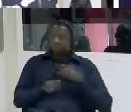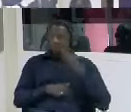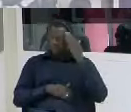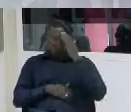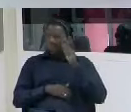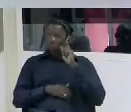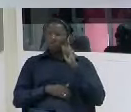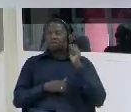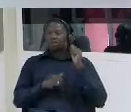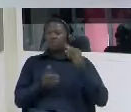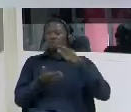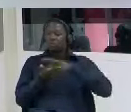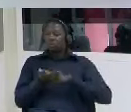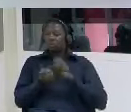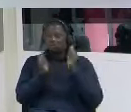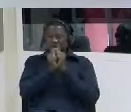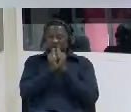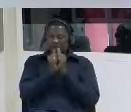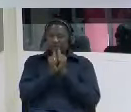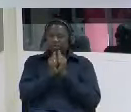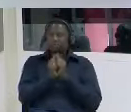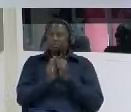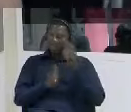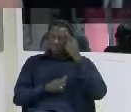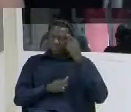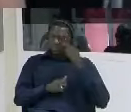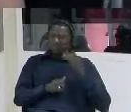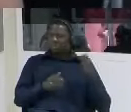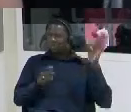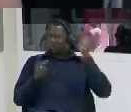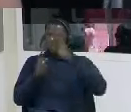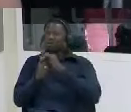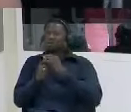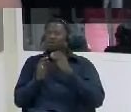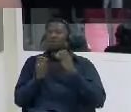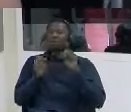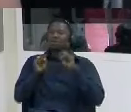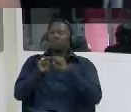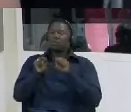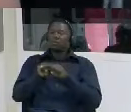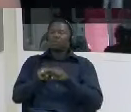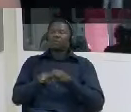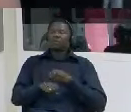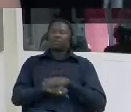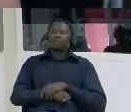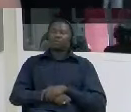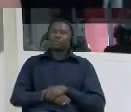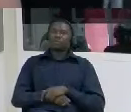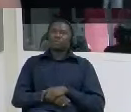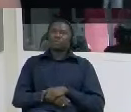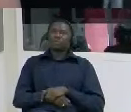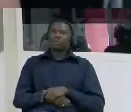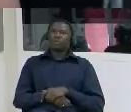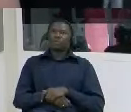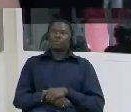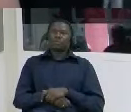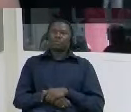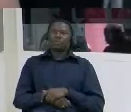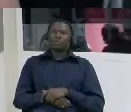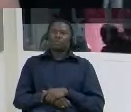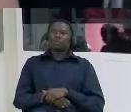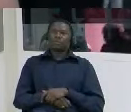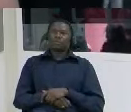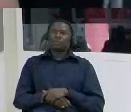senegal please tell us who was looking for you and what happened when you um